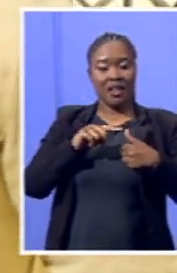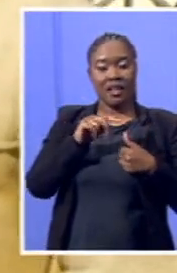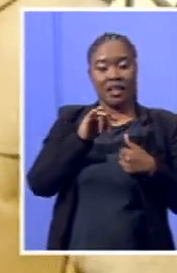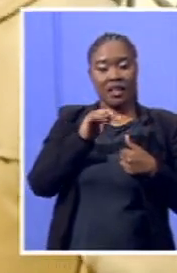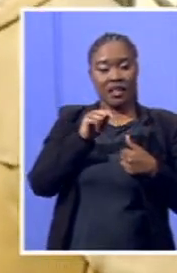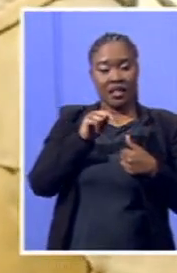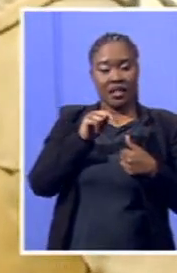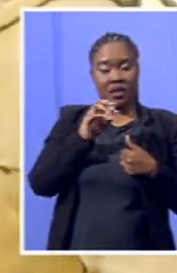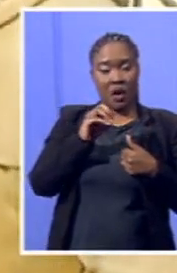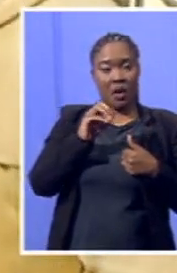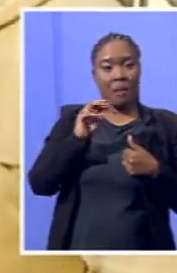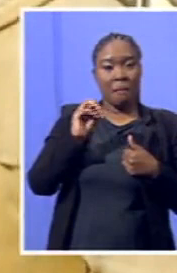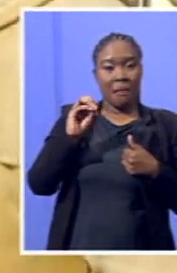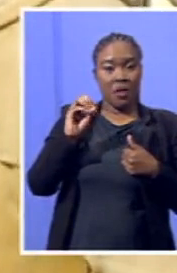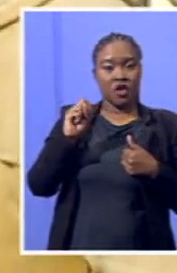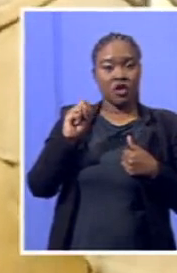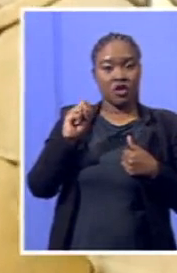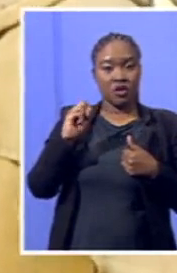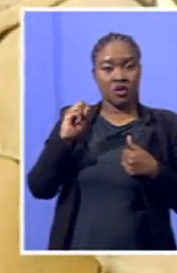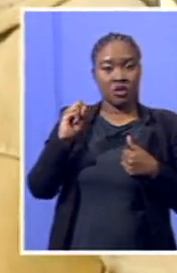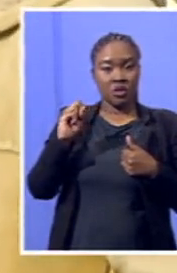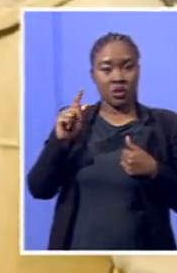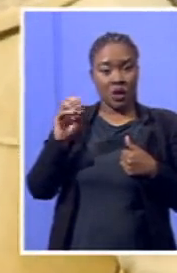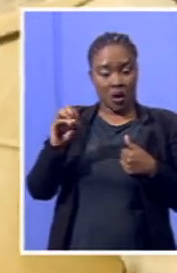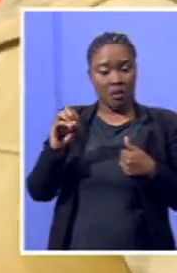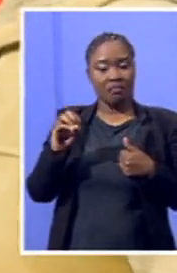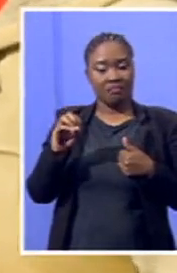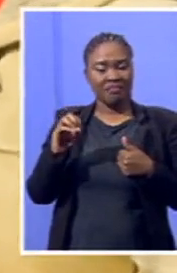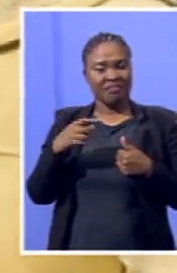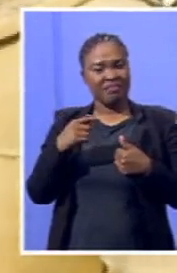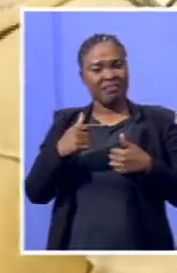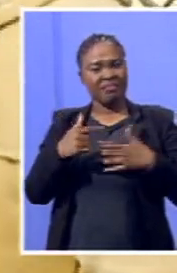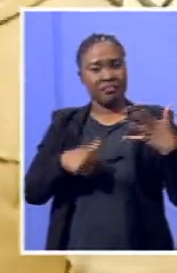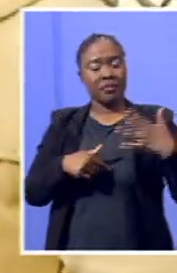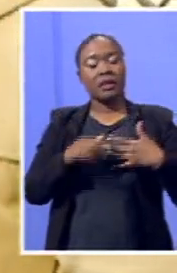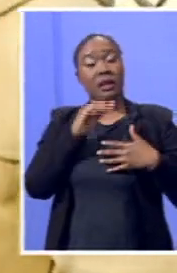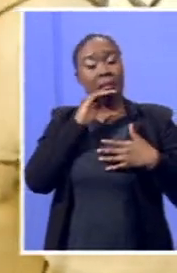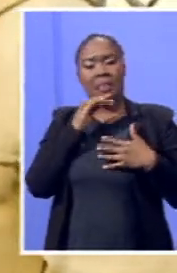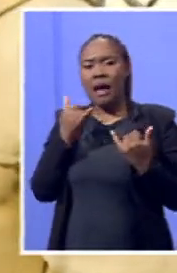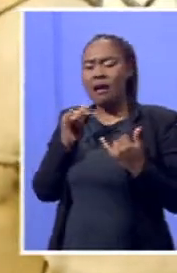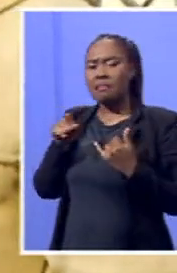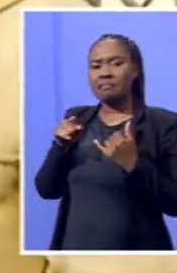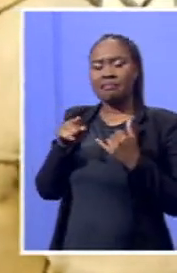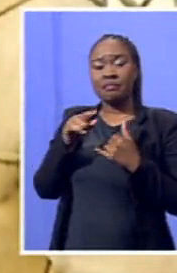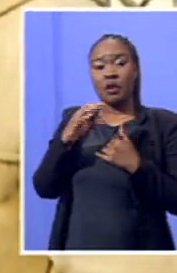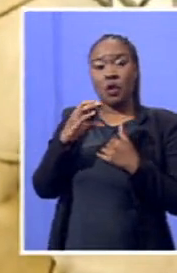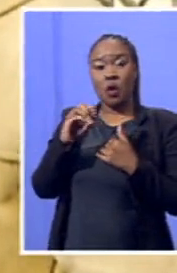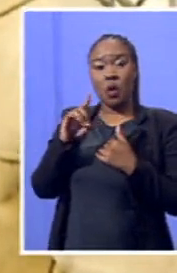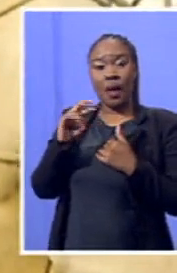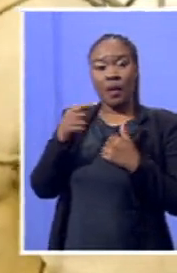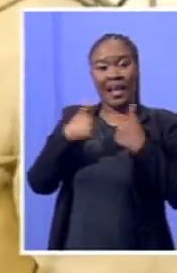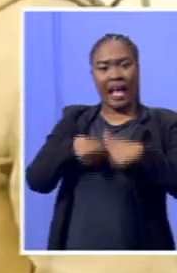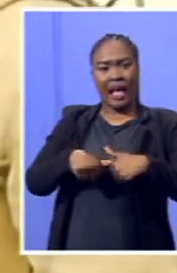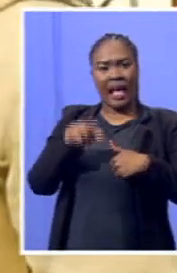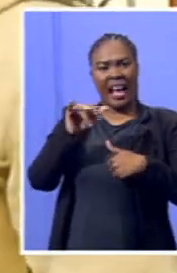And how is this coding going to assist the learners? Because the coding game is very, it's a very